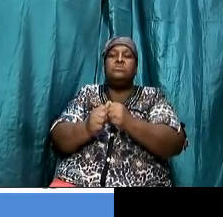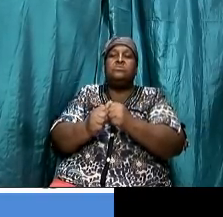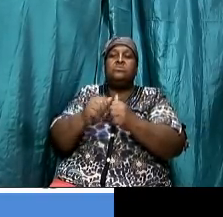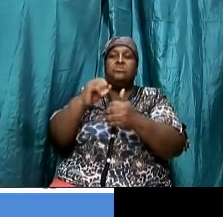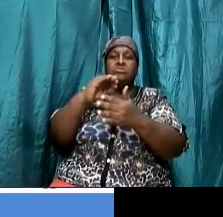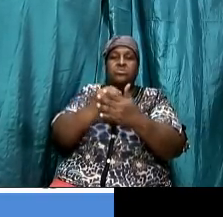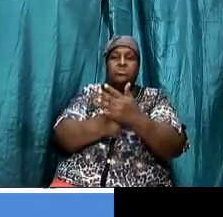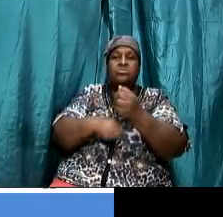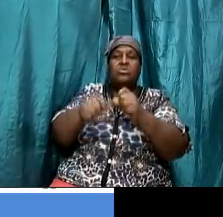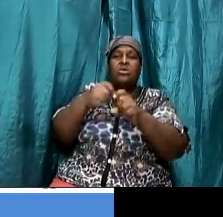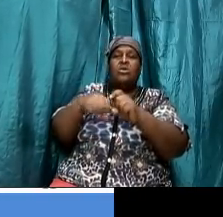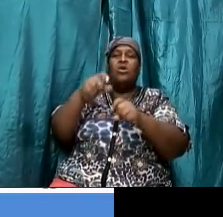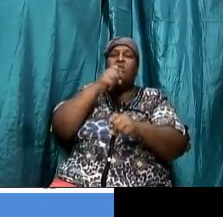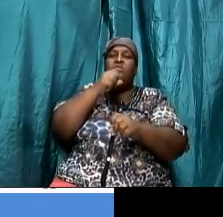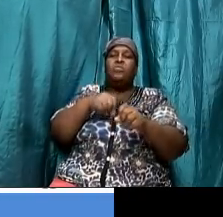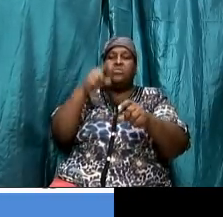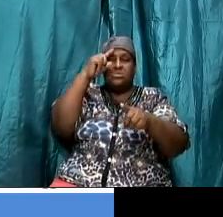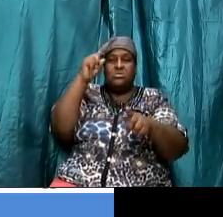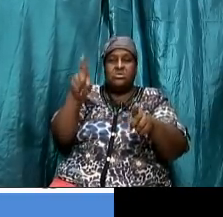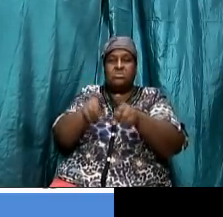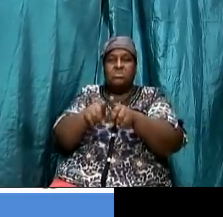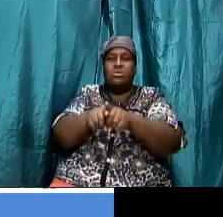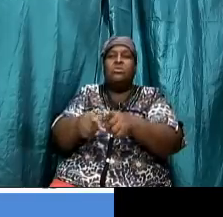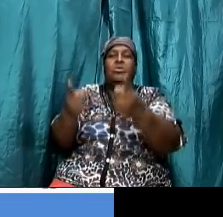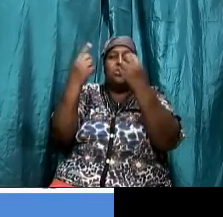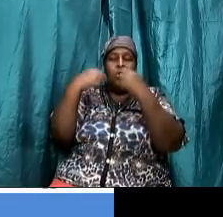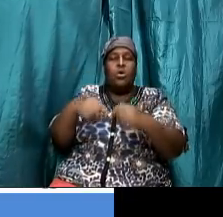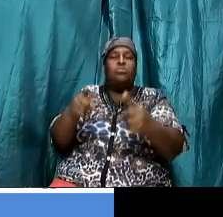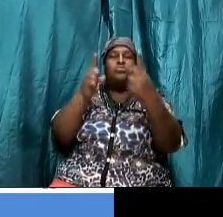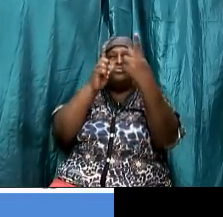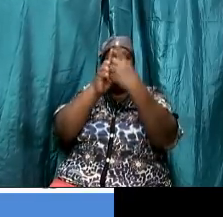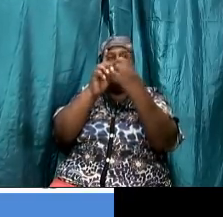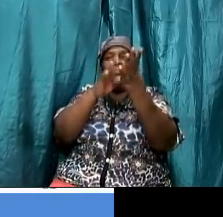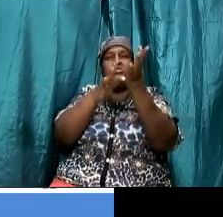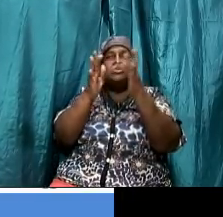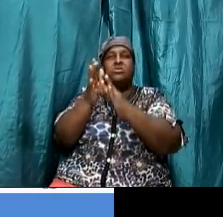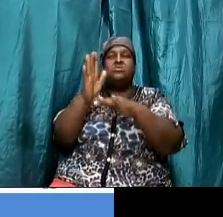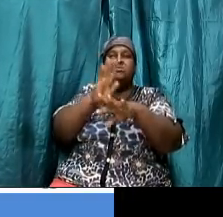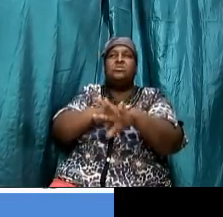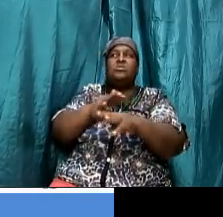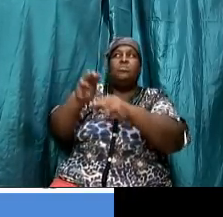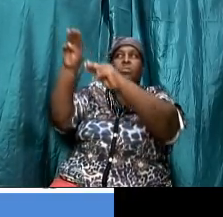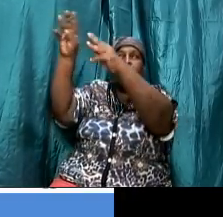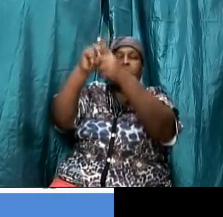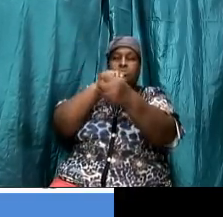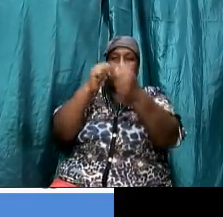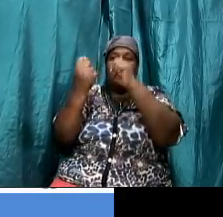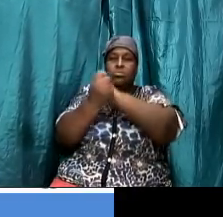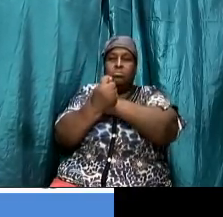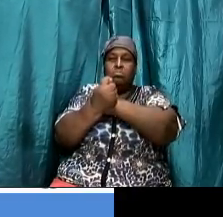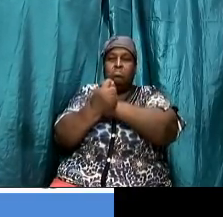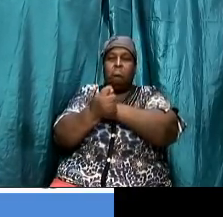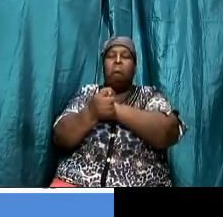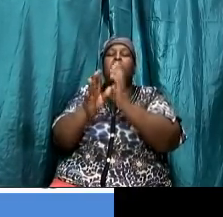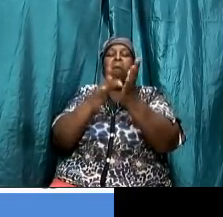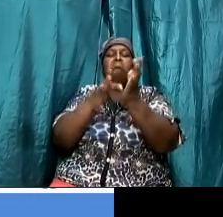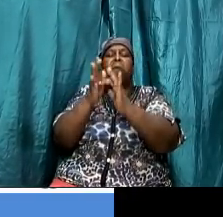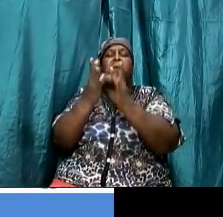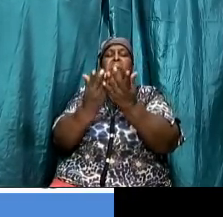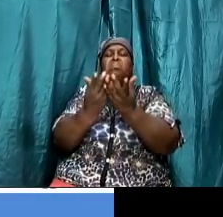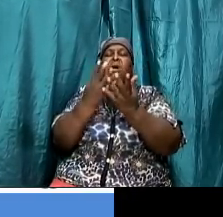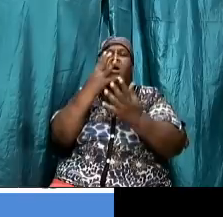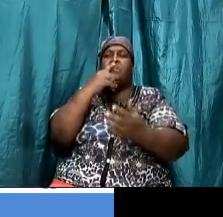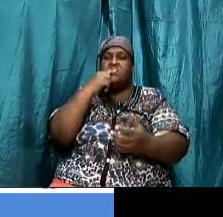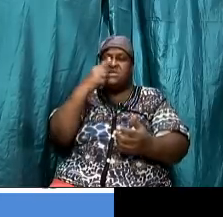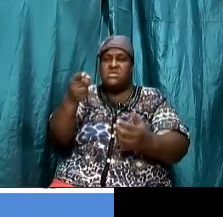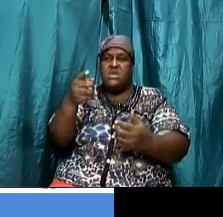to meet with jesus at the mount of transfiguration and the bible says in matthew chapter 17 and